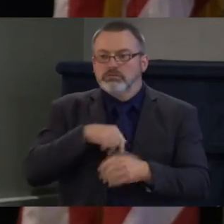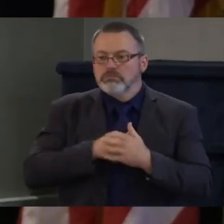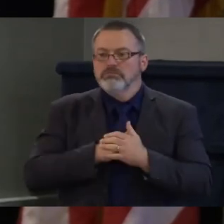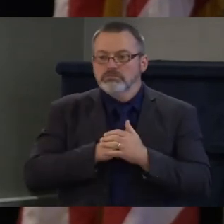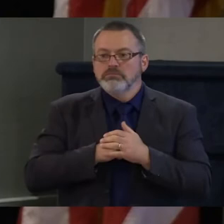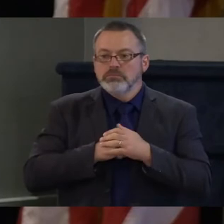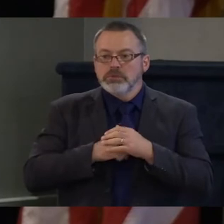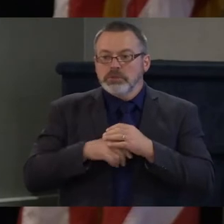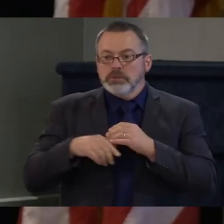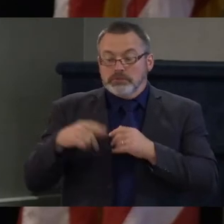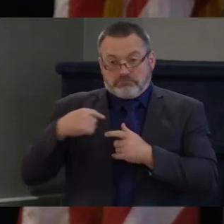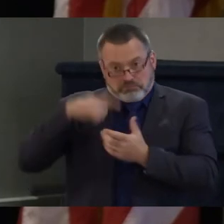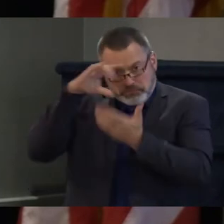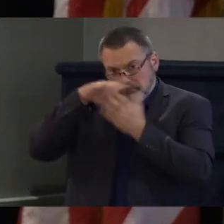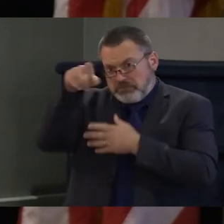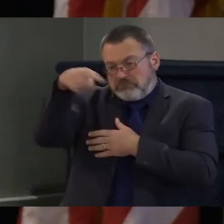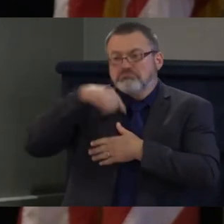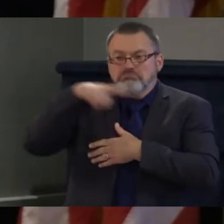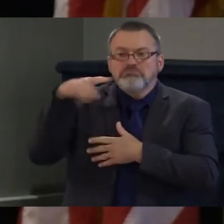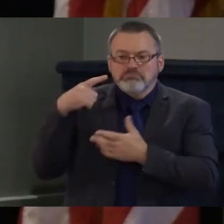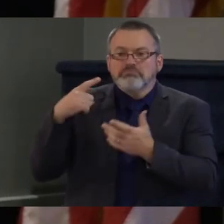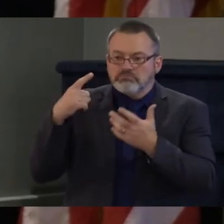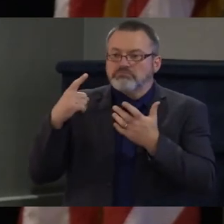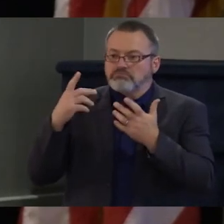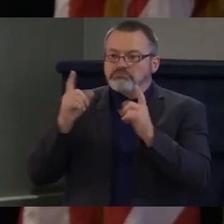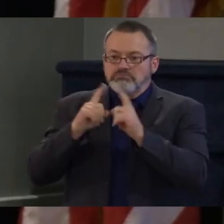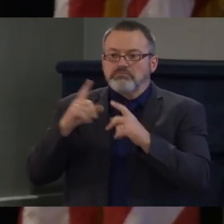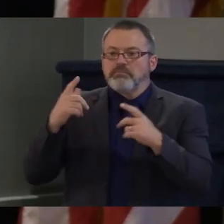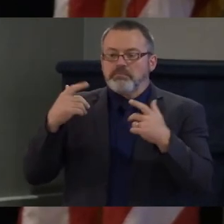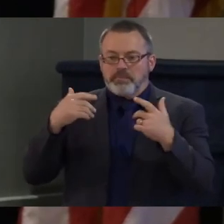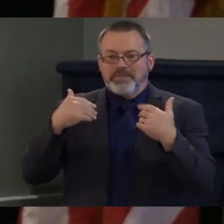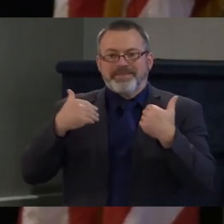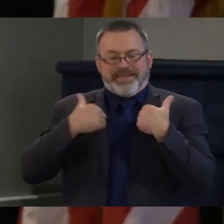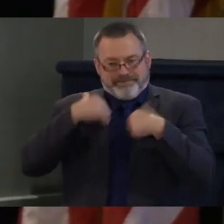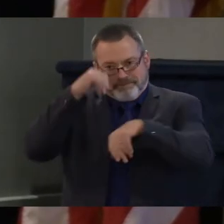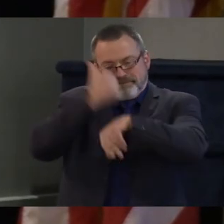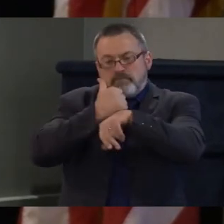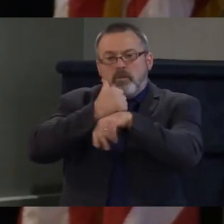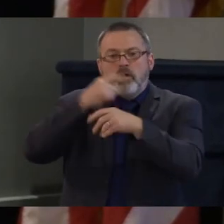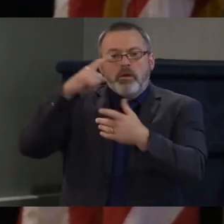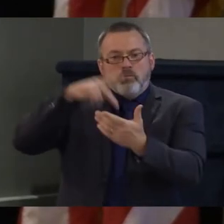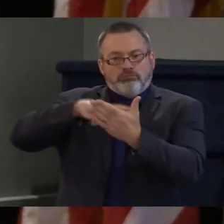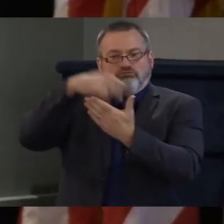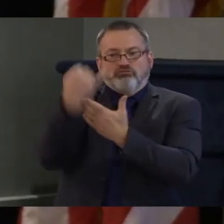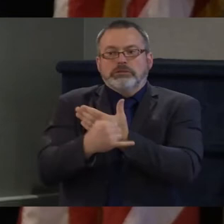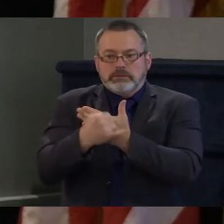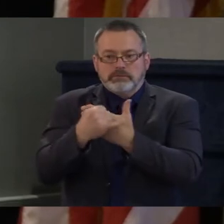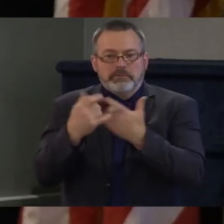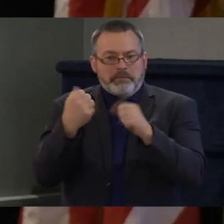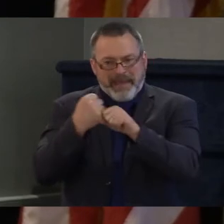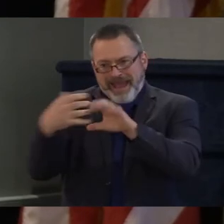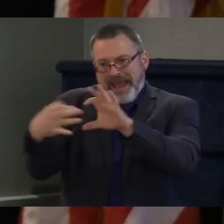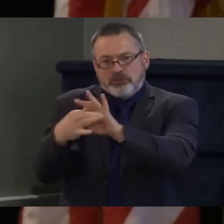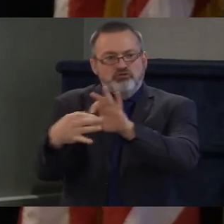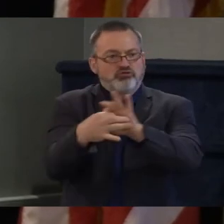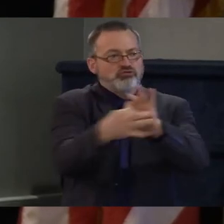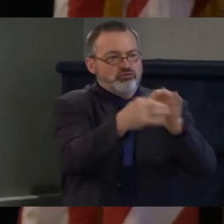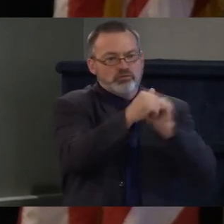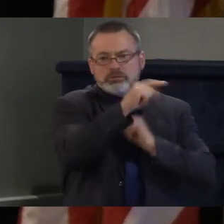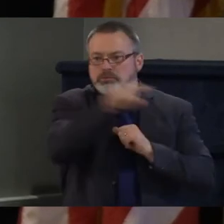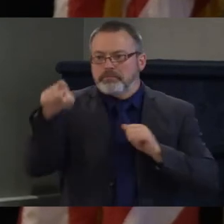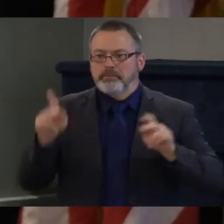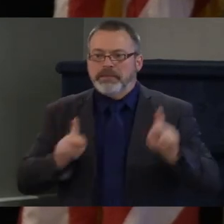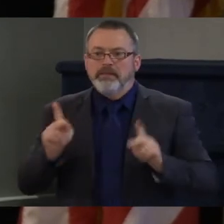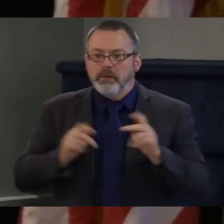uh i've already talked about the purpose project a lot of these things are interconnected so when we have a lack of